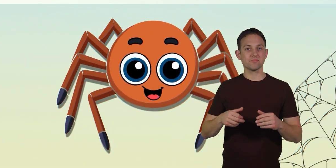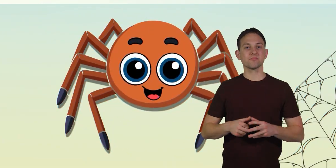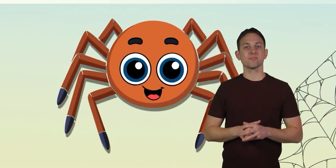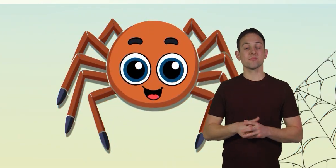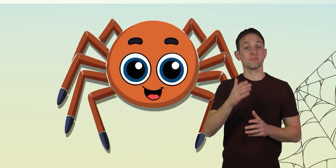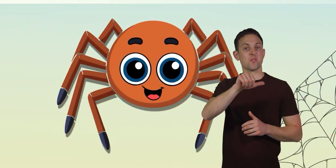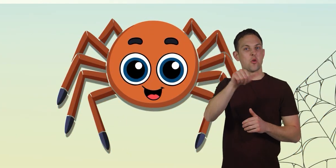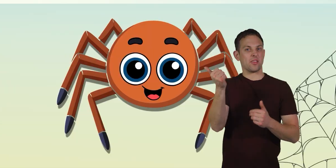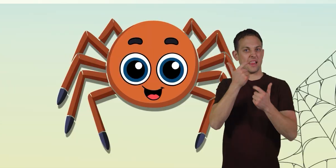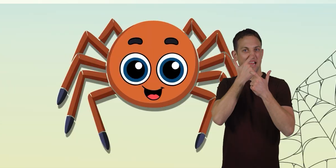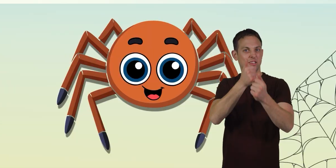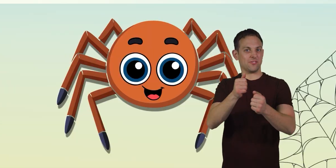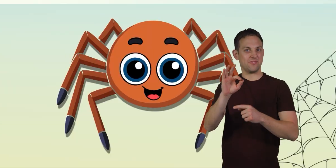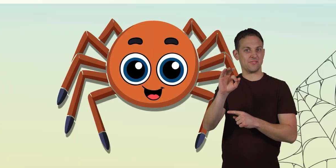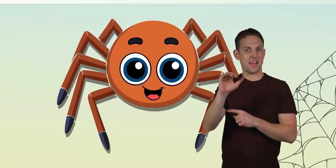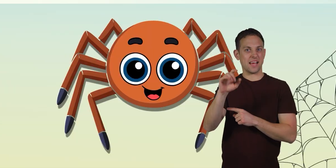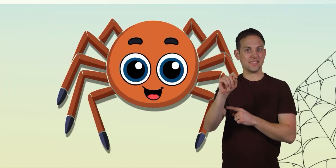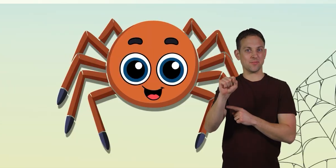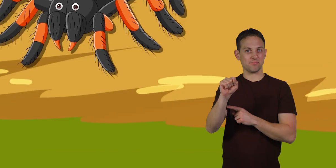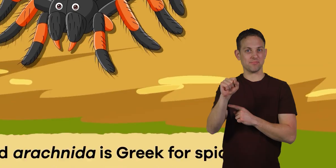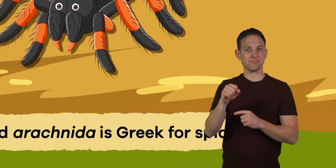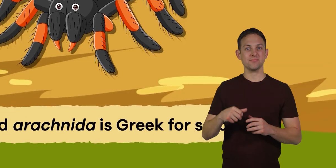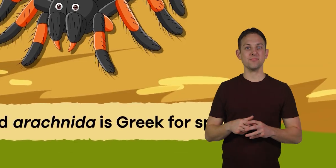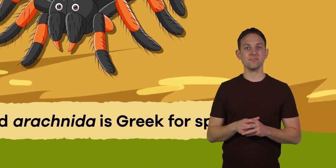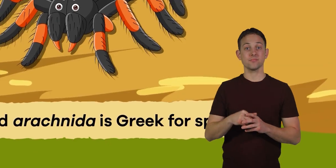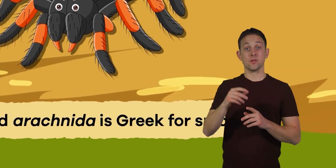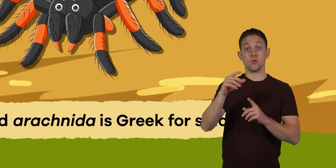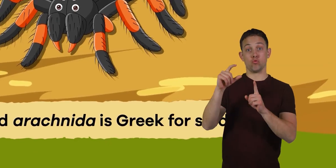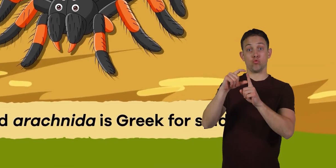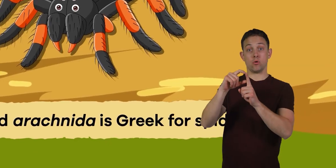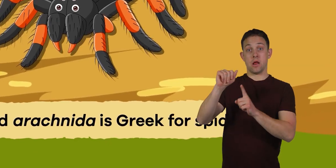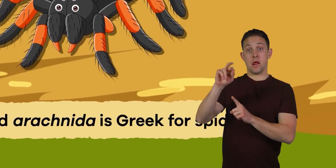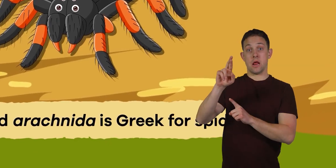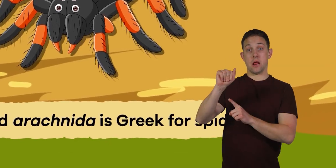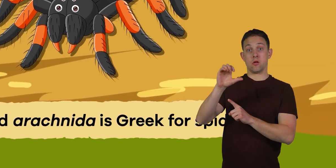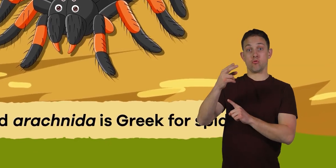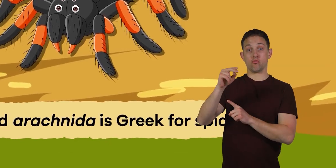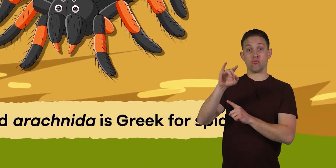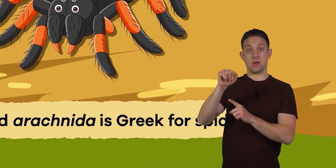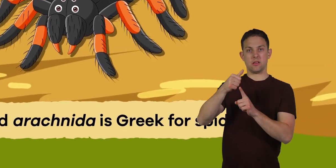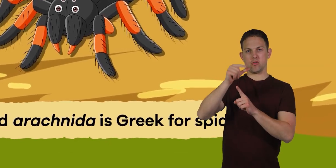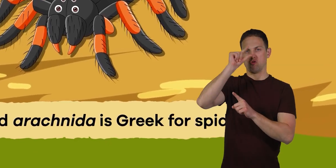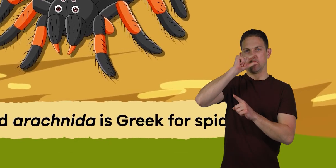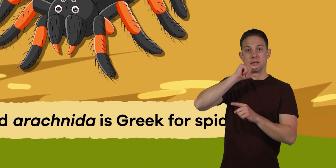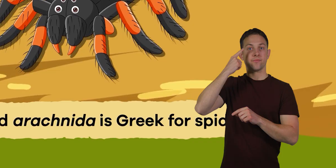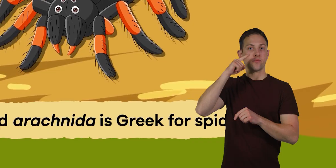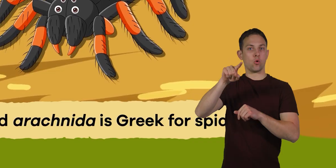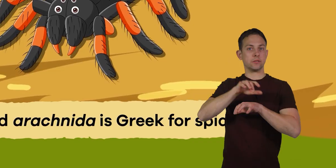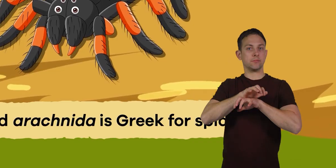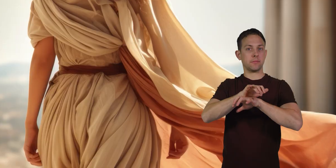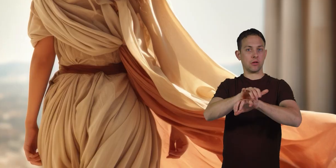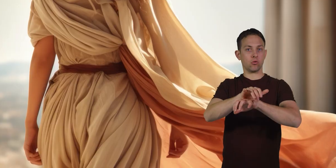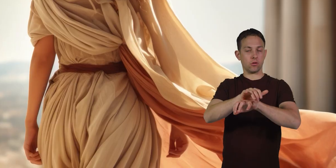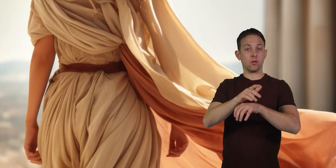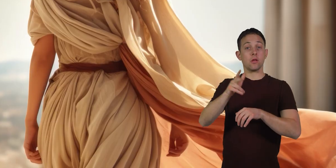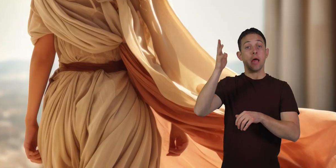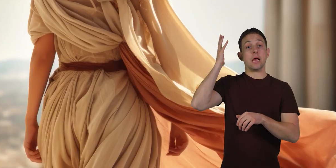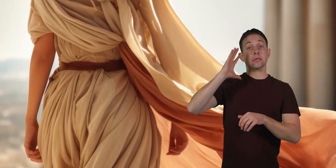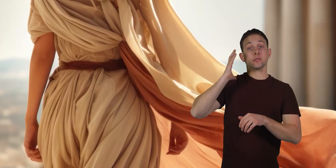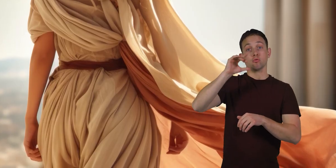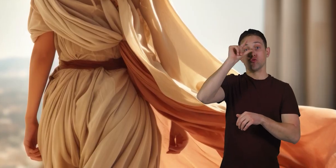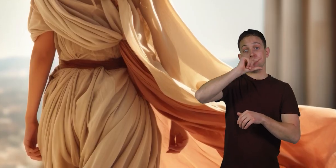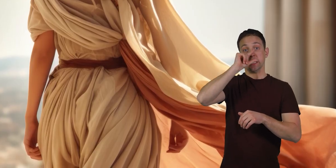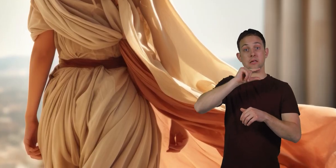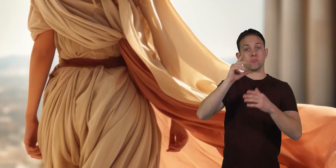Other interesting facts The word Arachnida is Greek for spider. The ancient